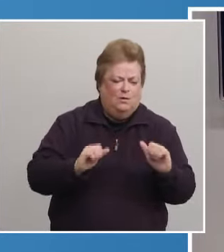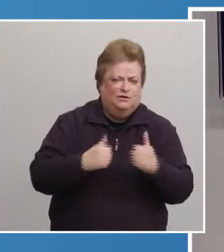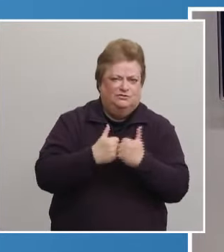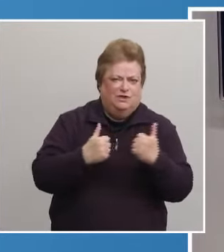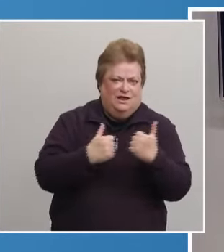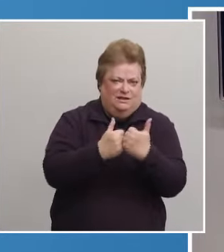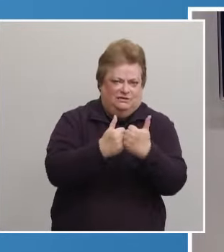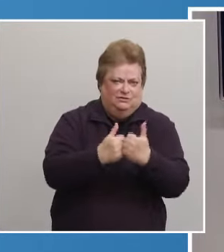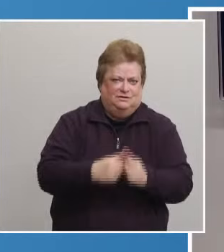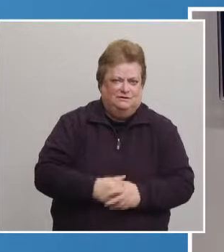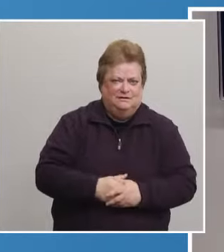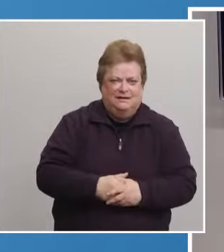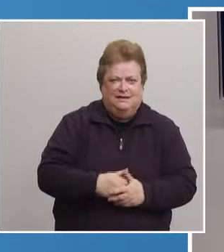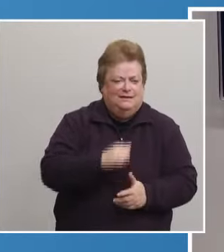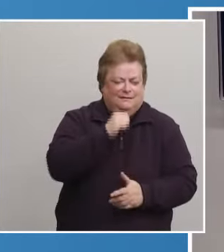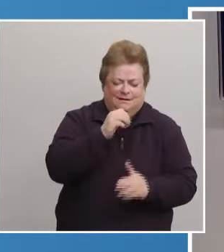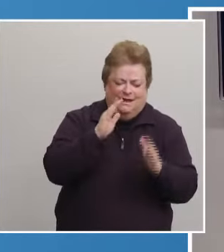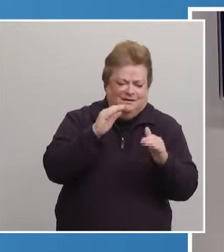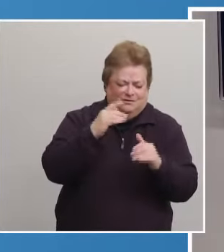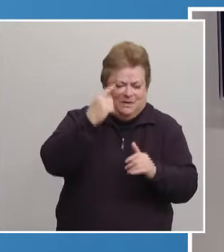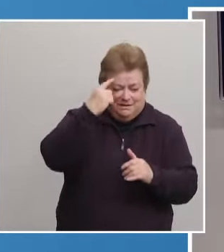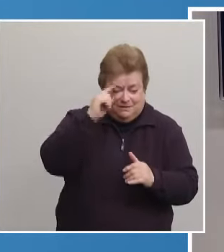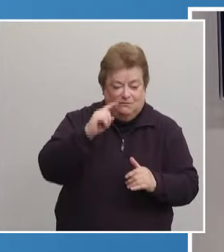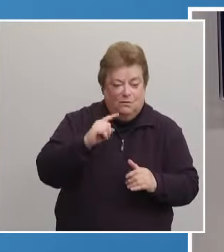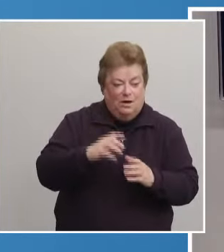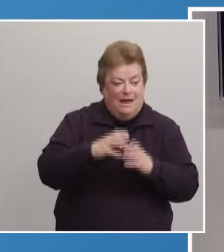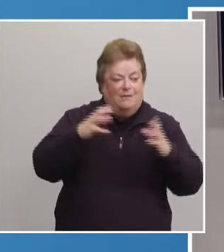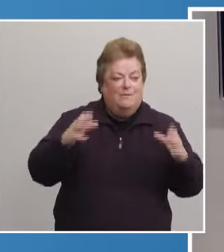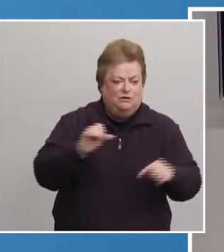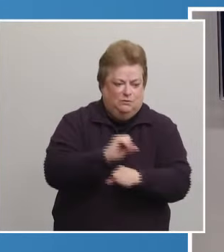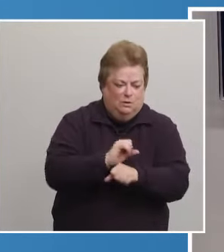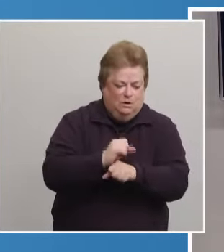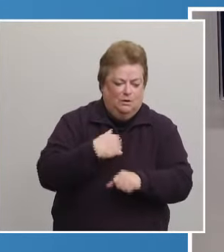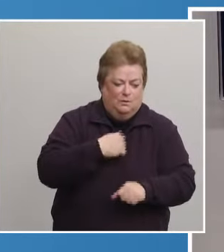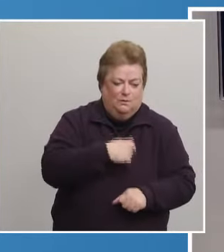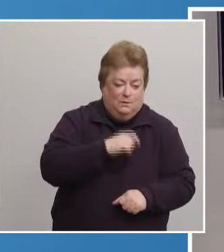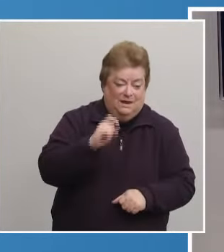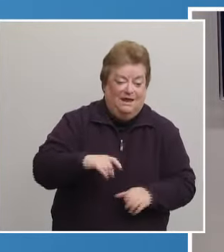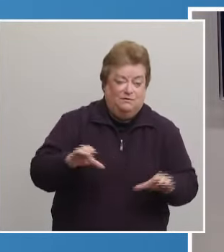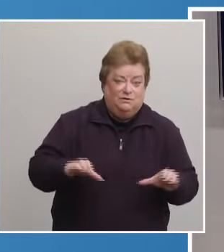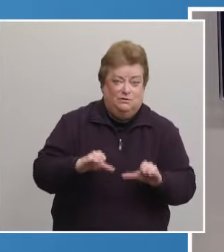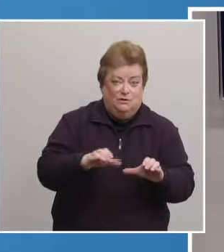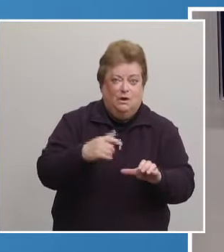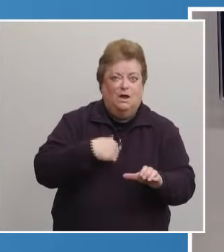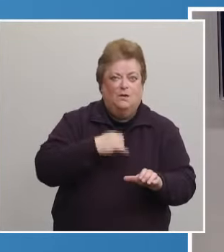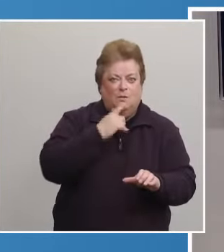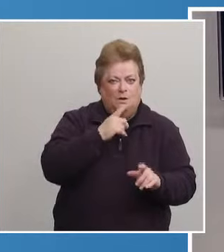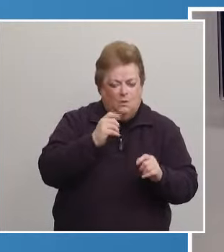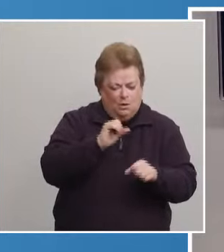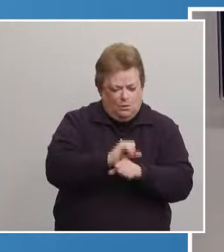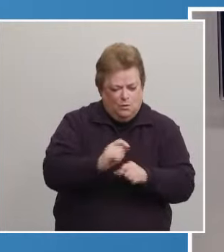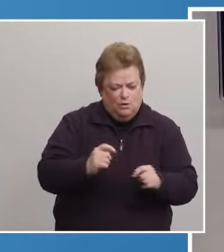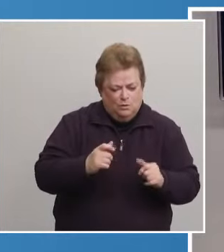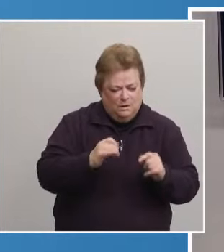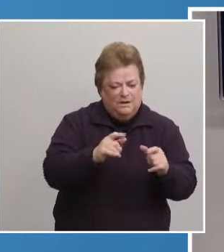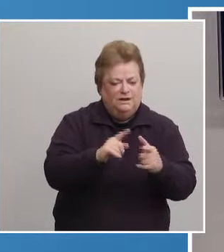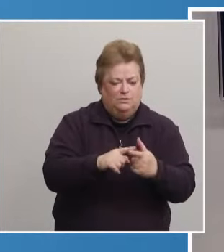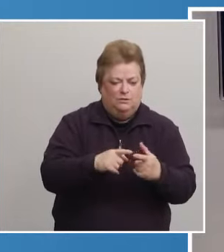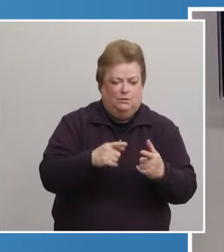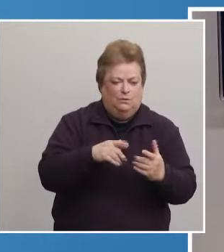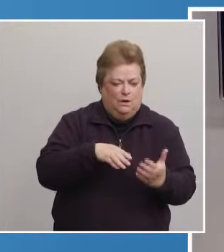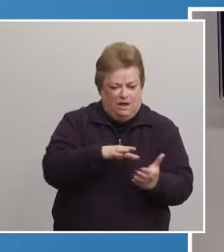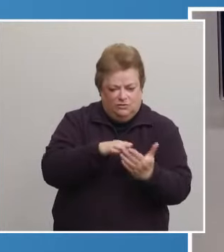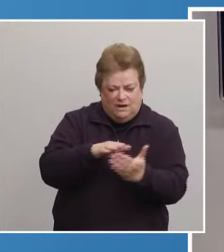This is not unexpected for an effort of this size and scope, and we will work quickly to address any issues that may arise.